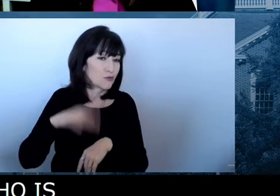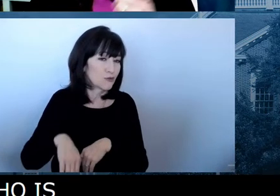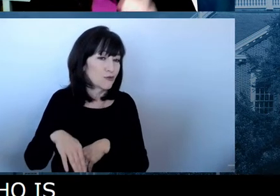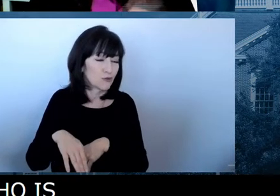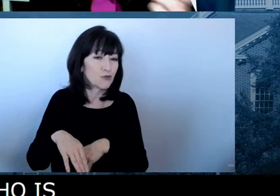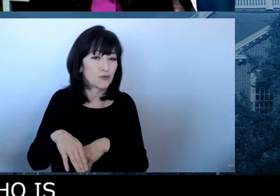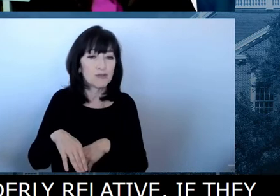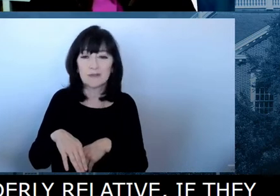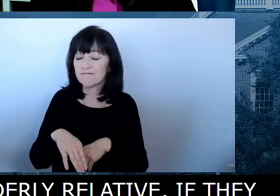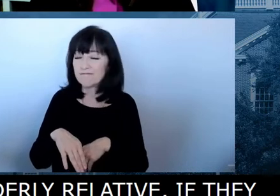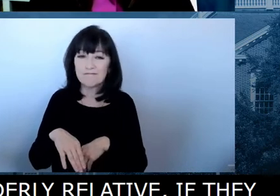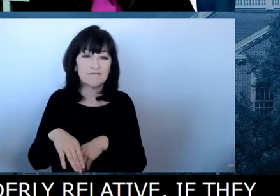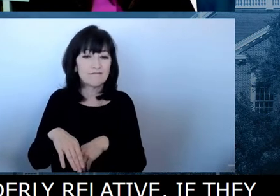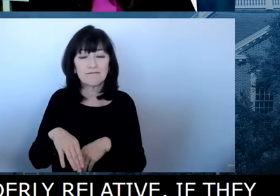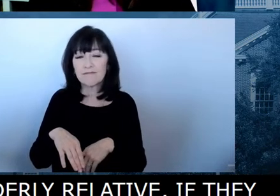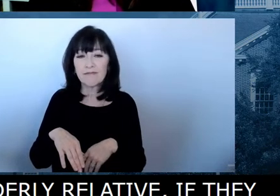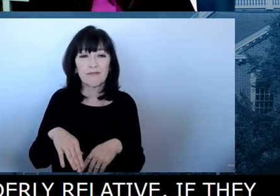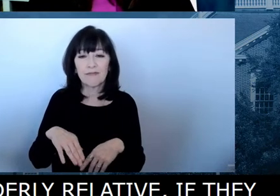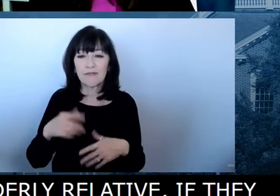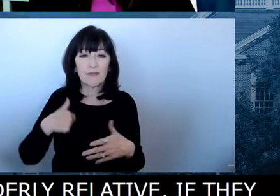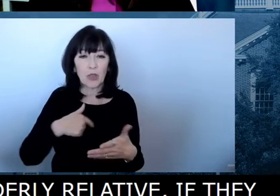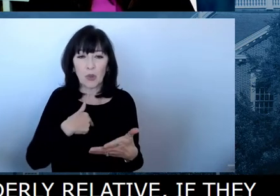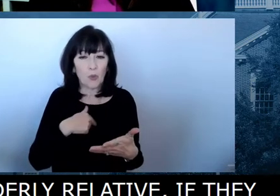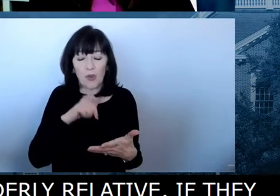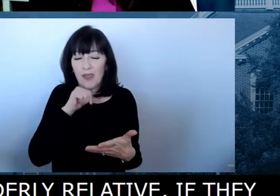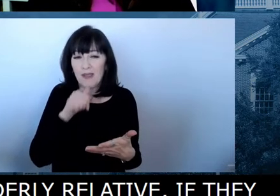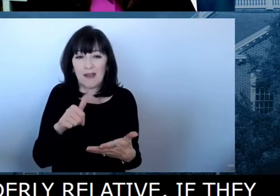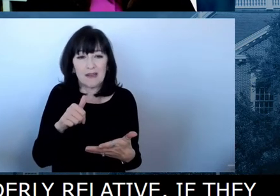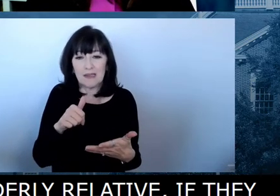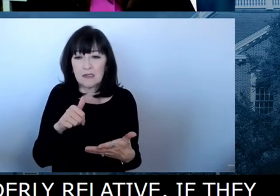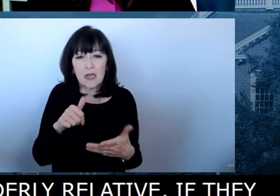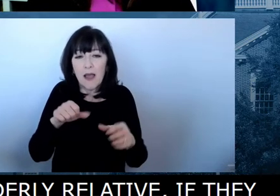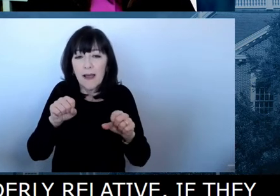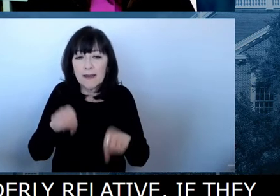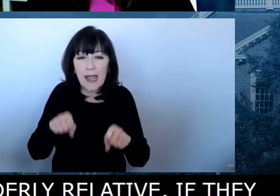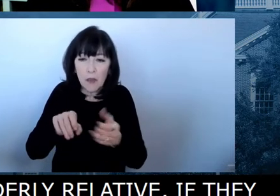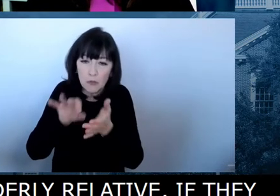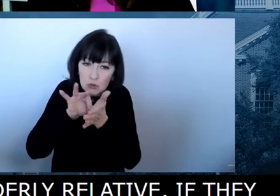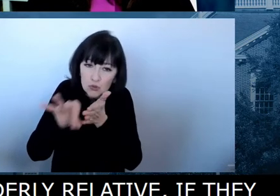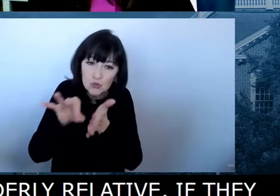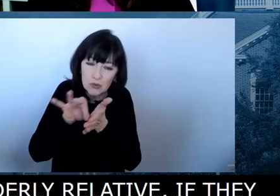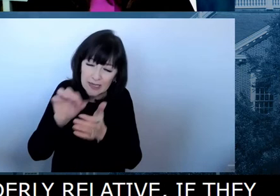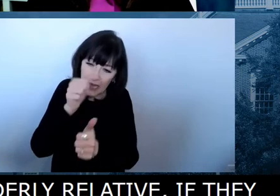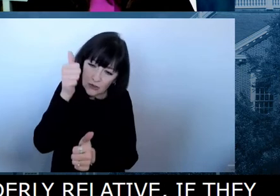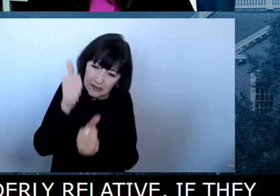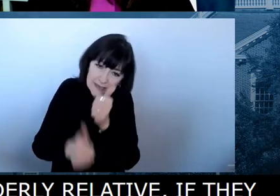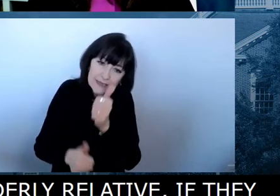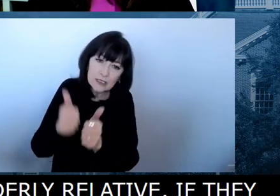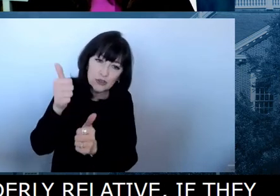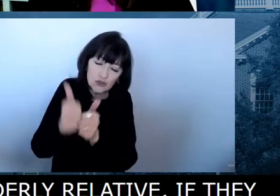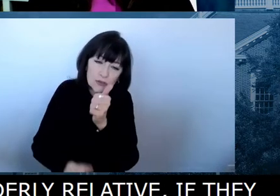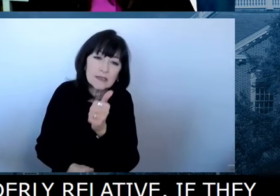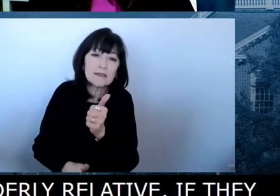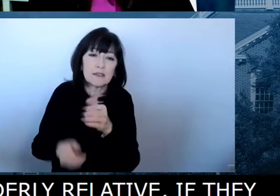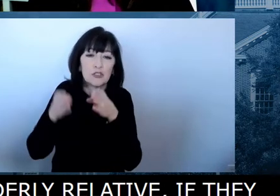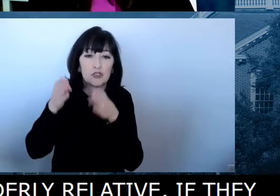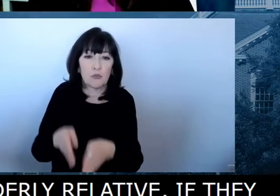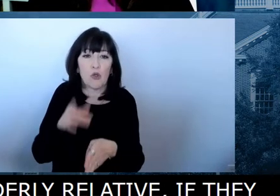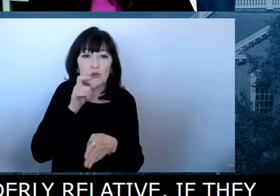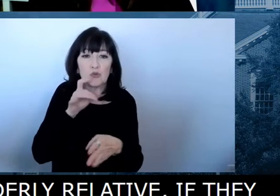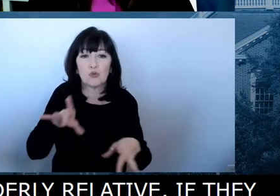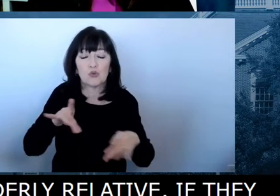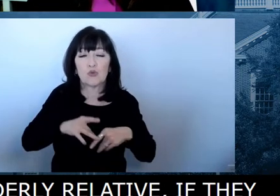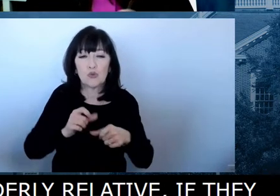to capture every single positive case in our data, but we've captured a significant number and it's really helped us to